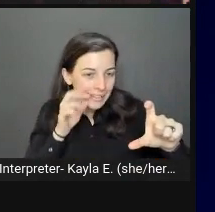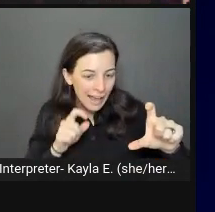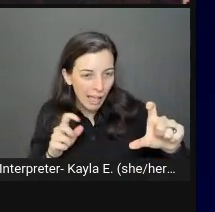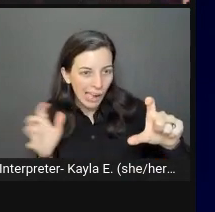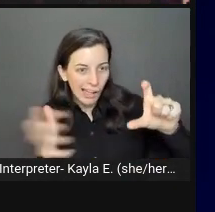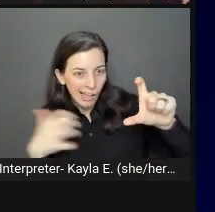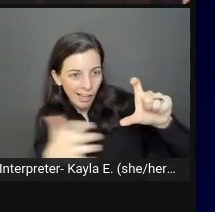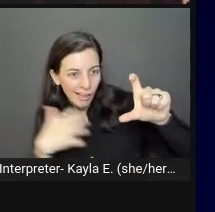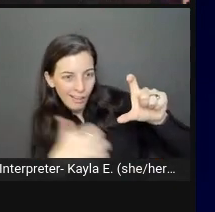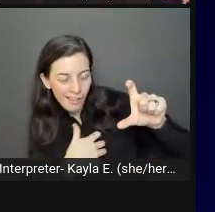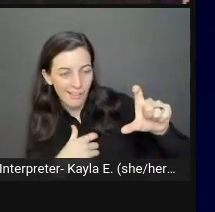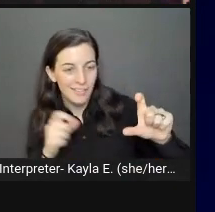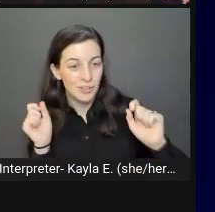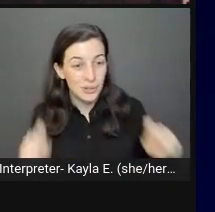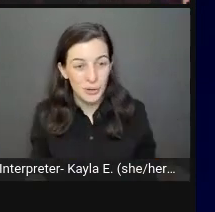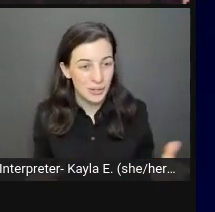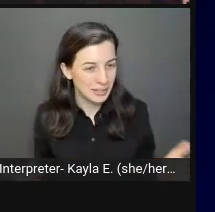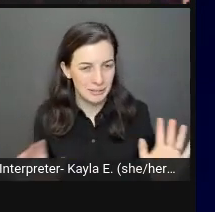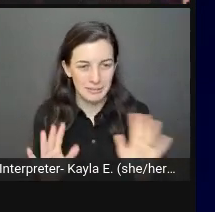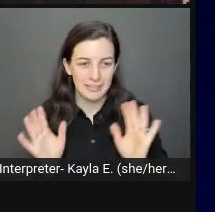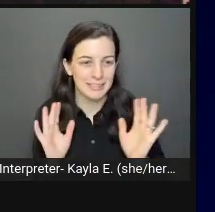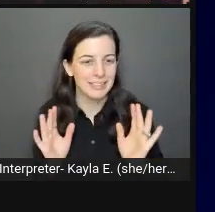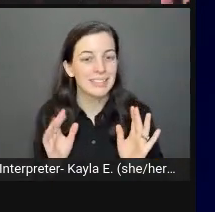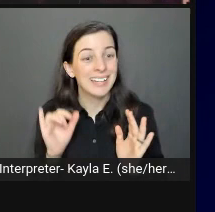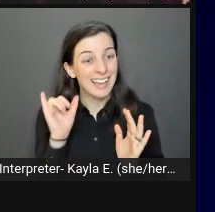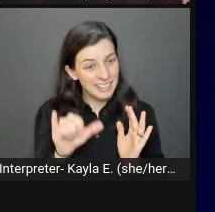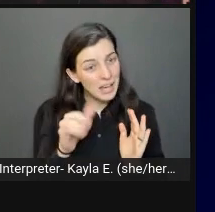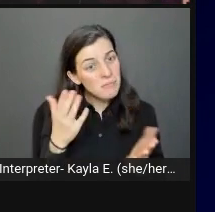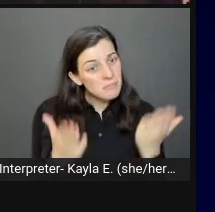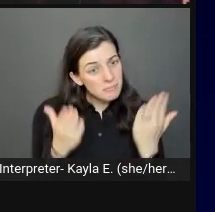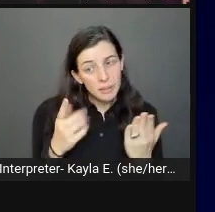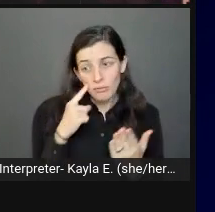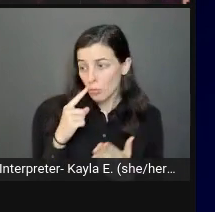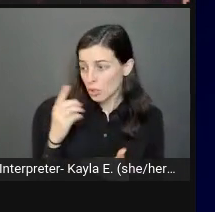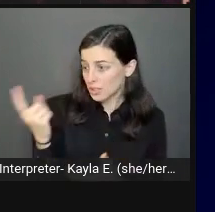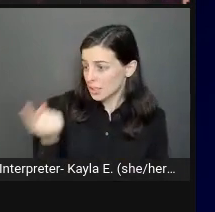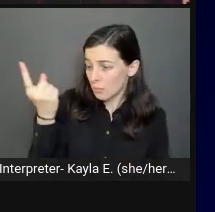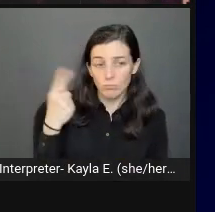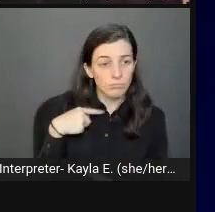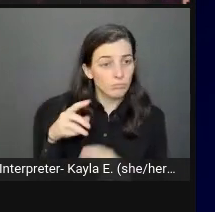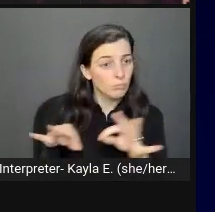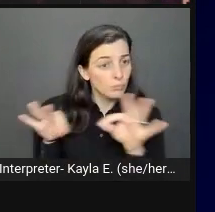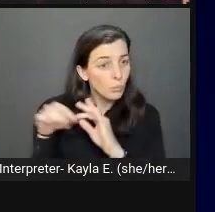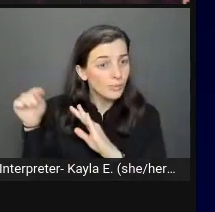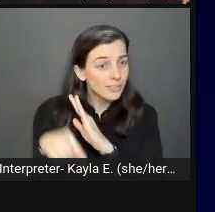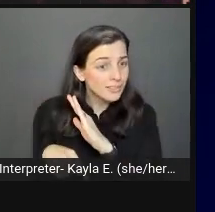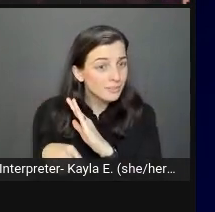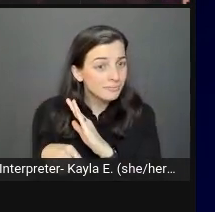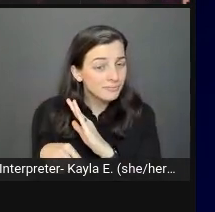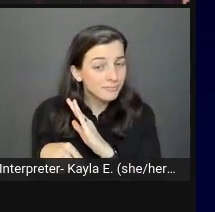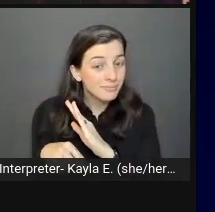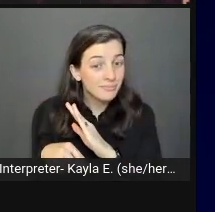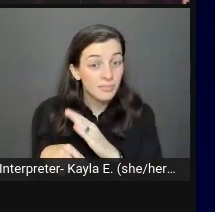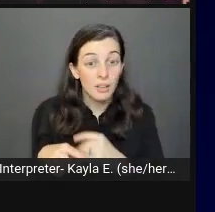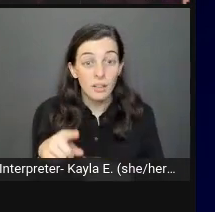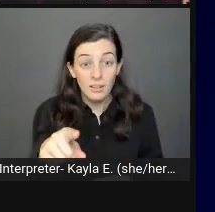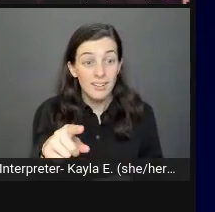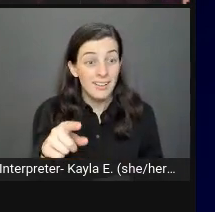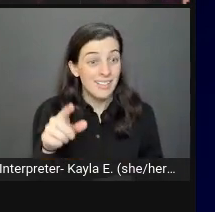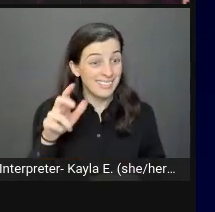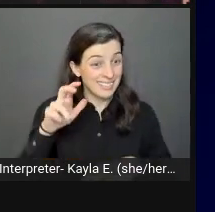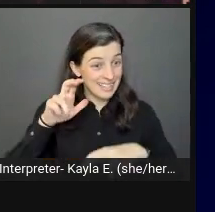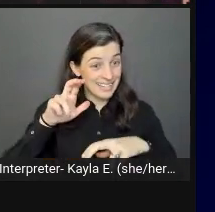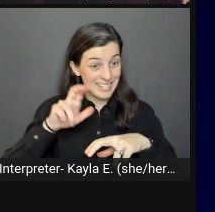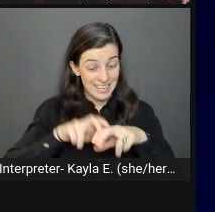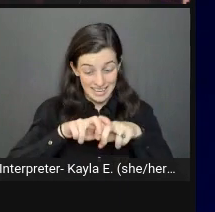detail like this would be provided in the alt text because it can be an important detail to someone. The back of this couch is very low. My partner is